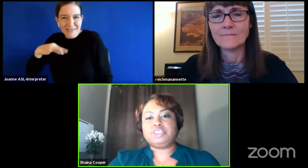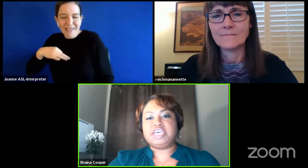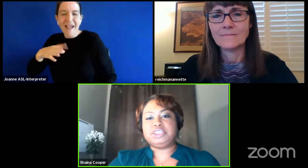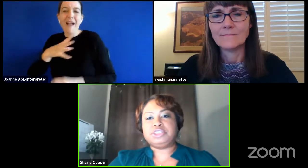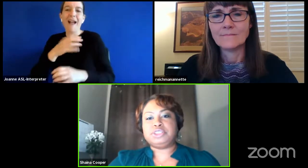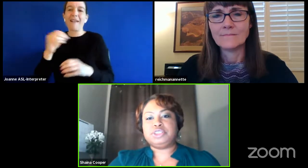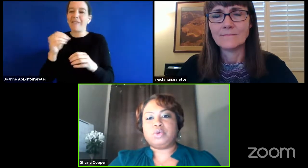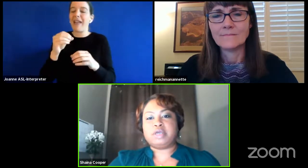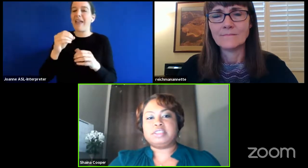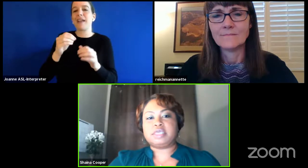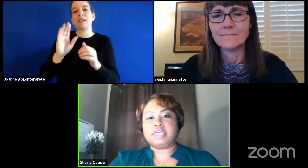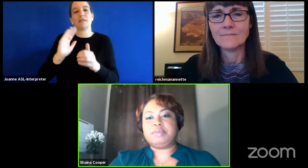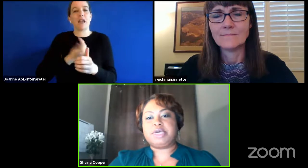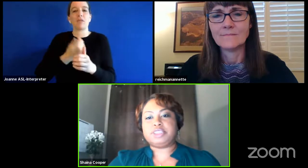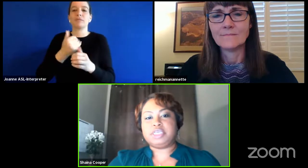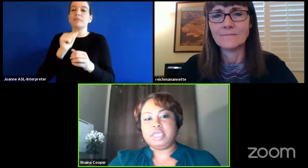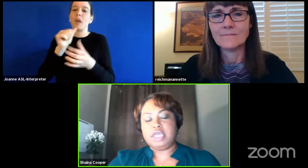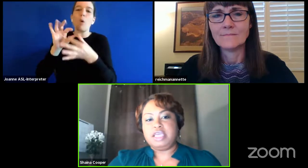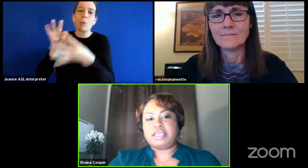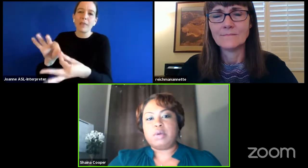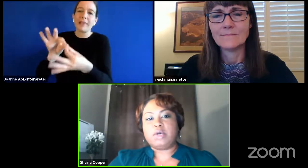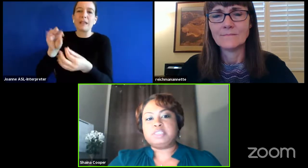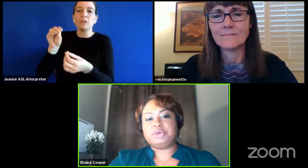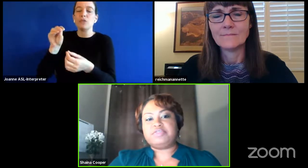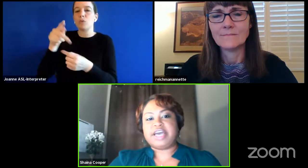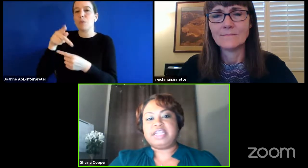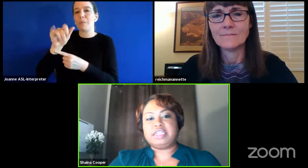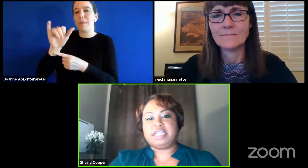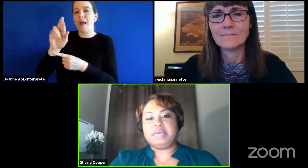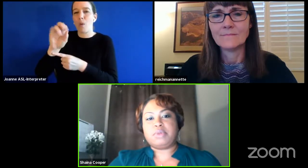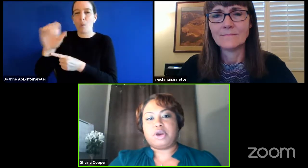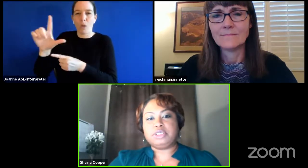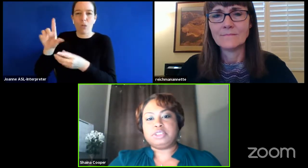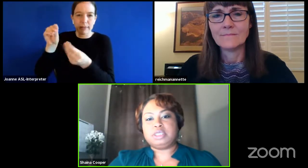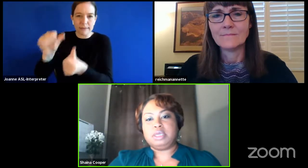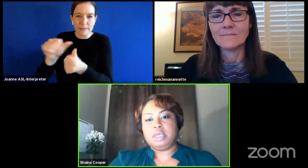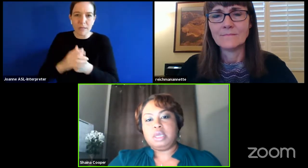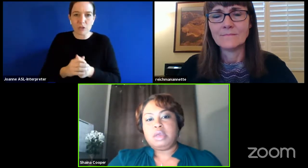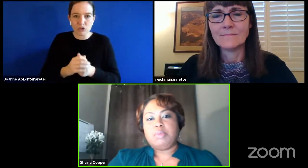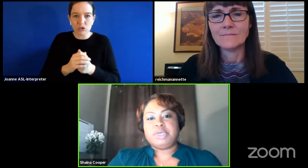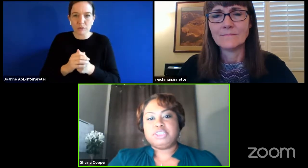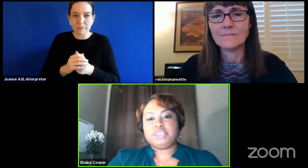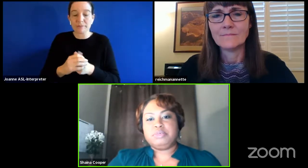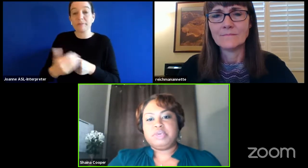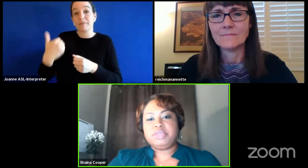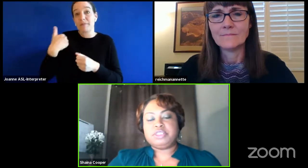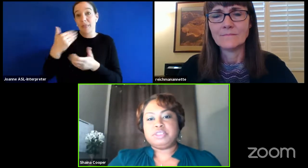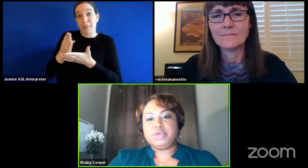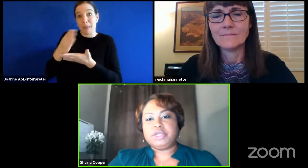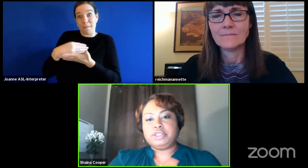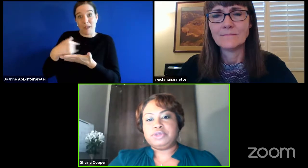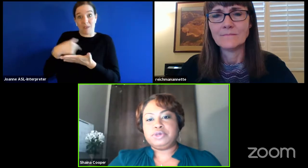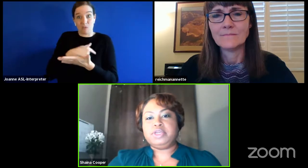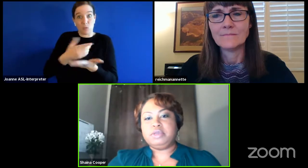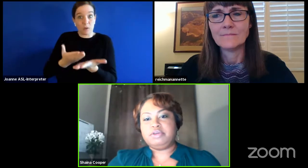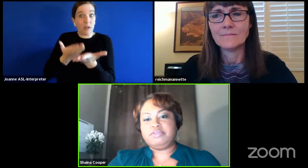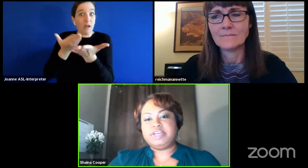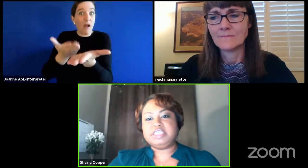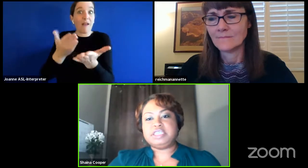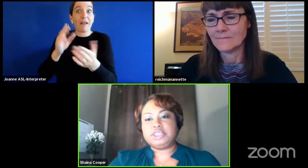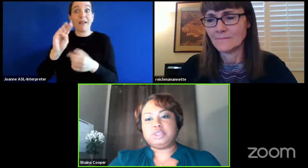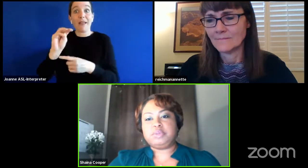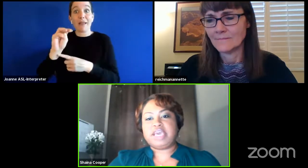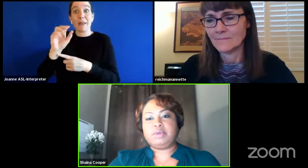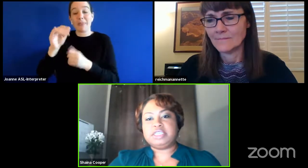assuming no changes to our sconey budget that was provided in late march budget commitments do include